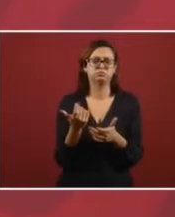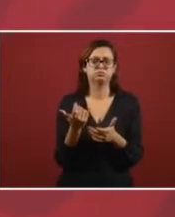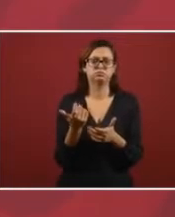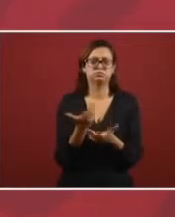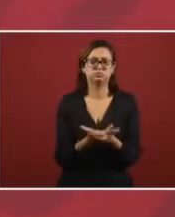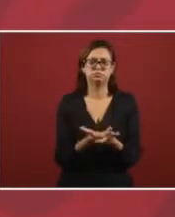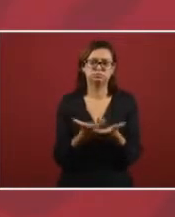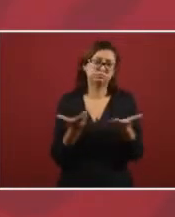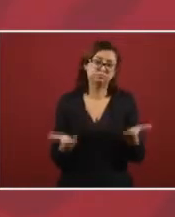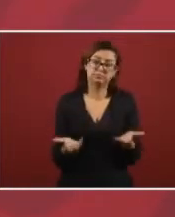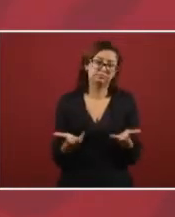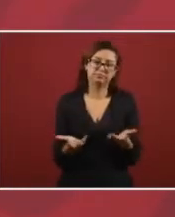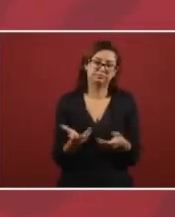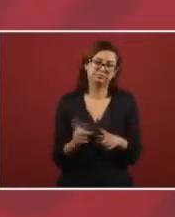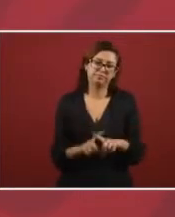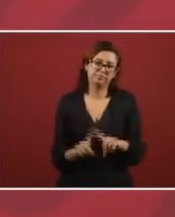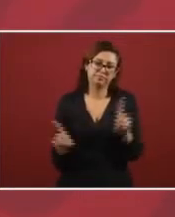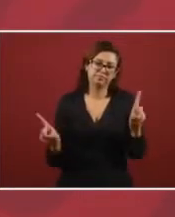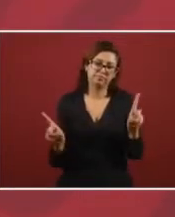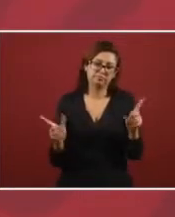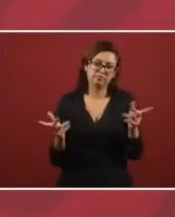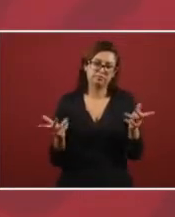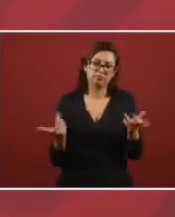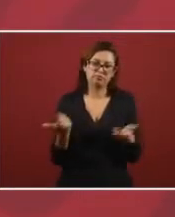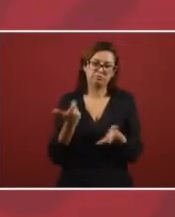It is not the case now.